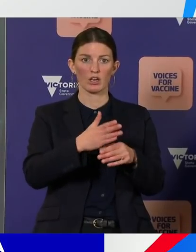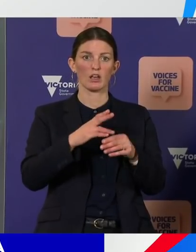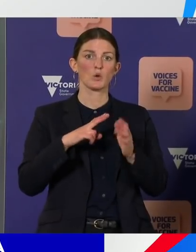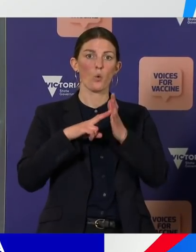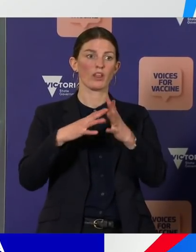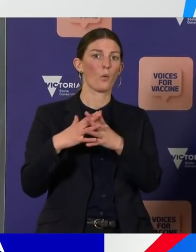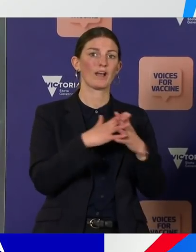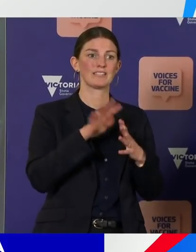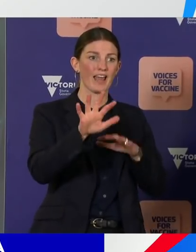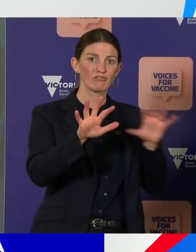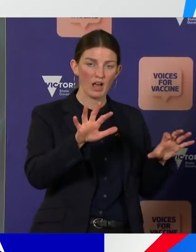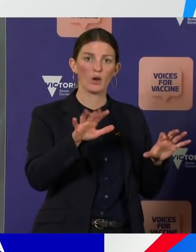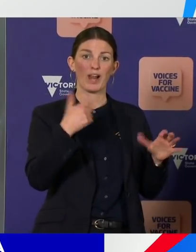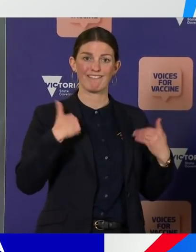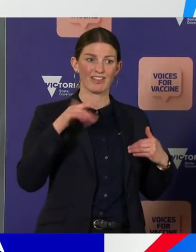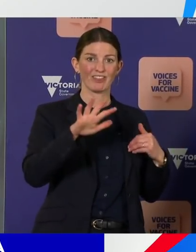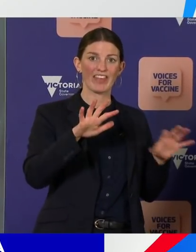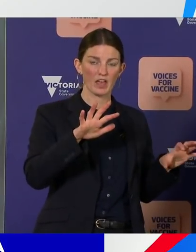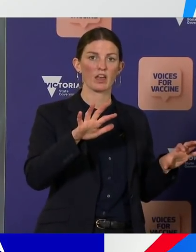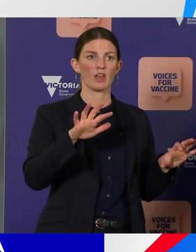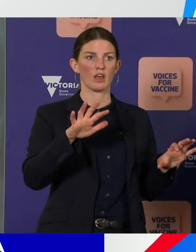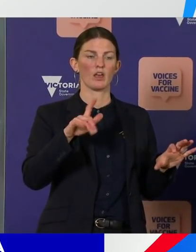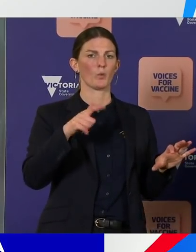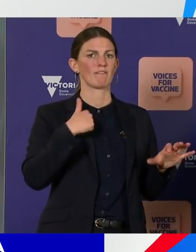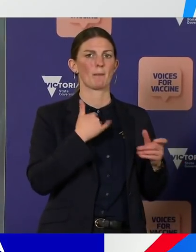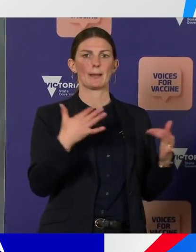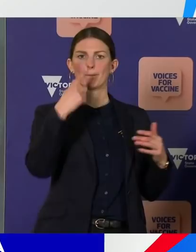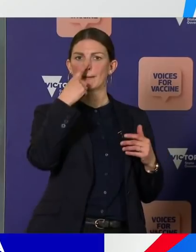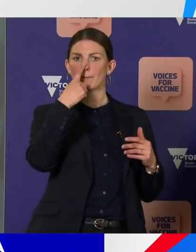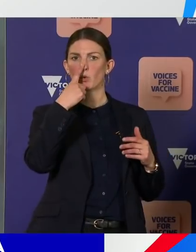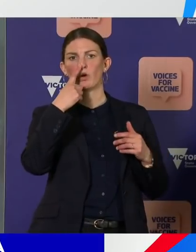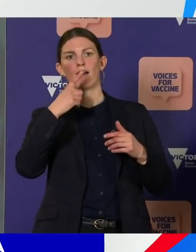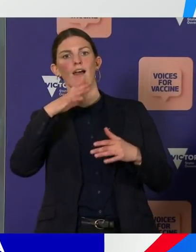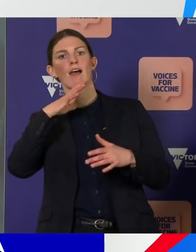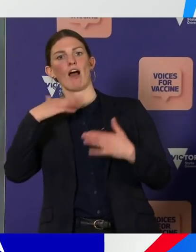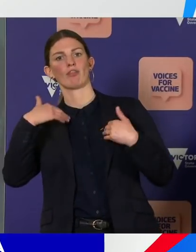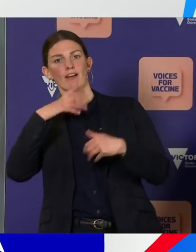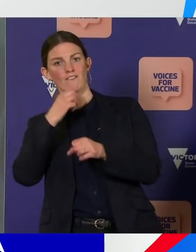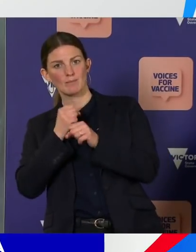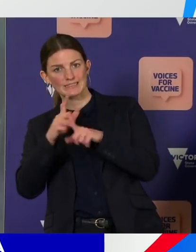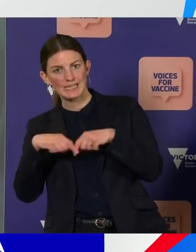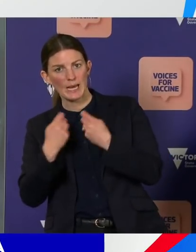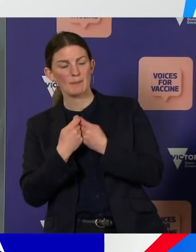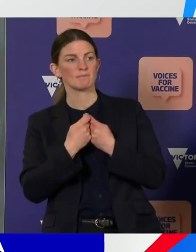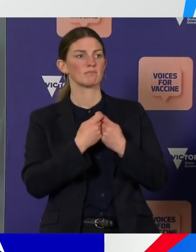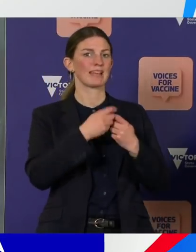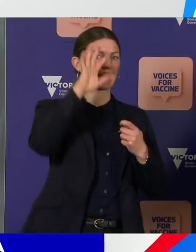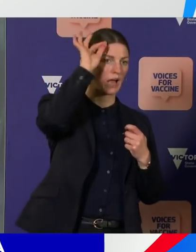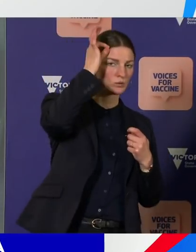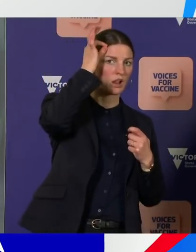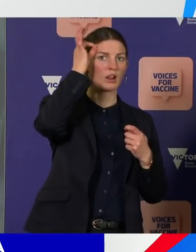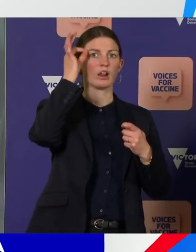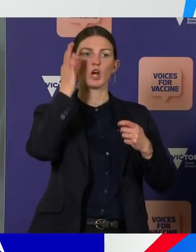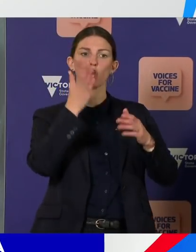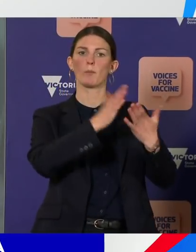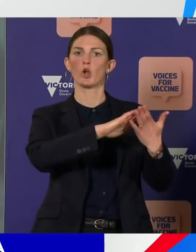we now have significant numbers of people working with you in our local public health teams, in our local health services, through councils and a whole range of